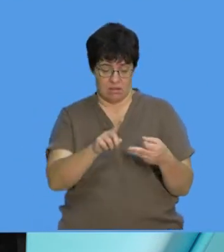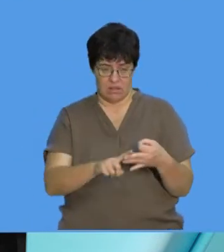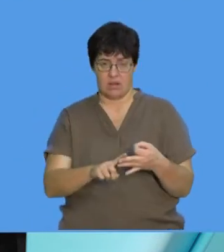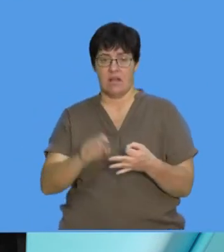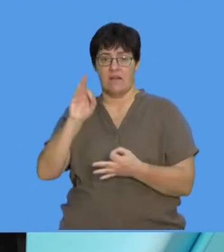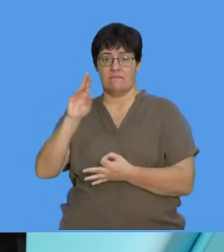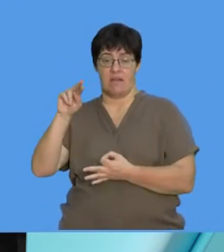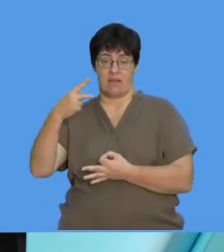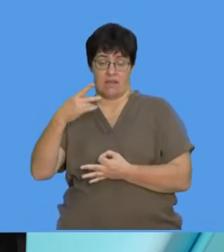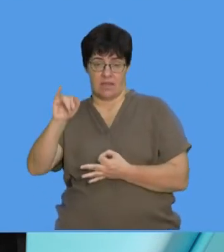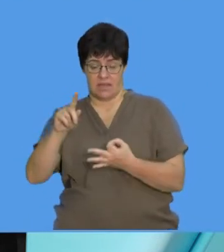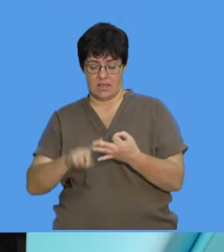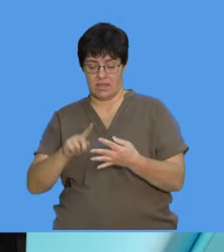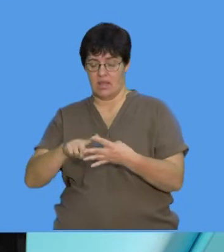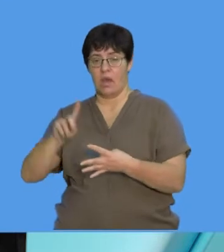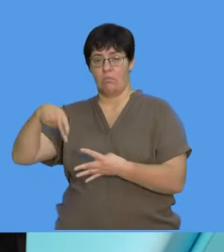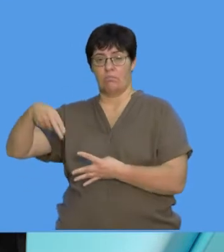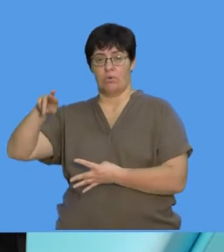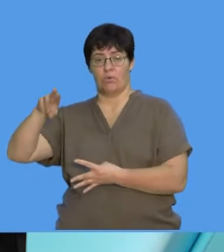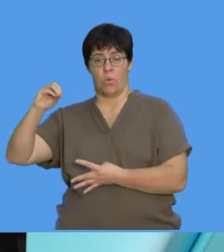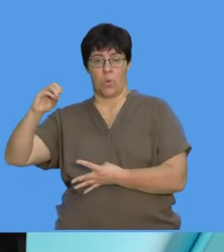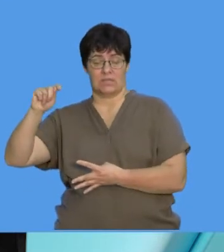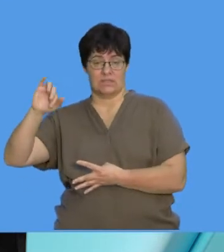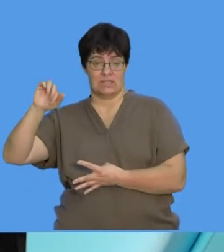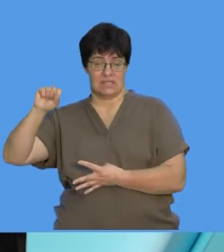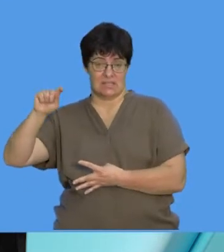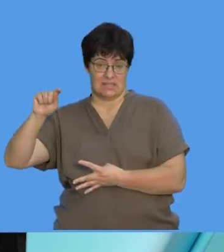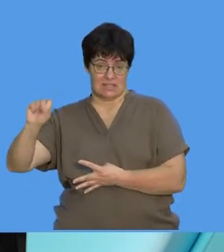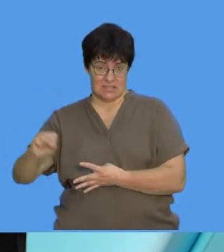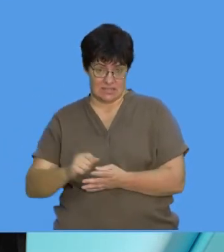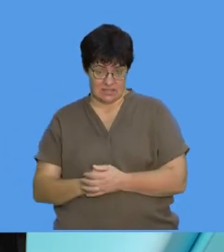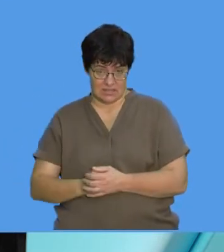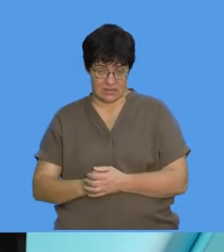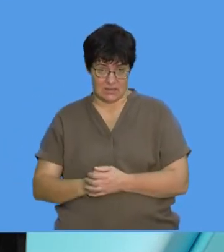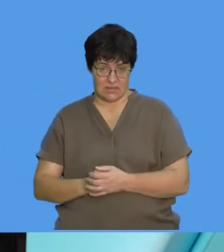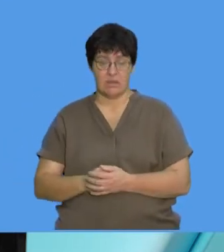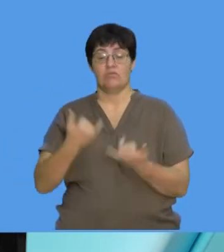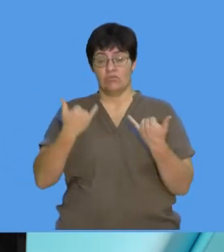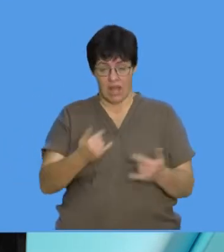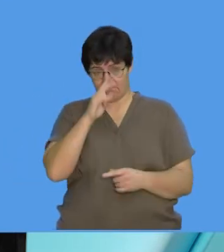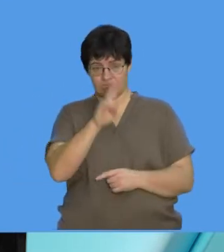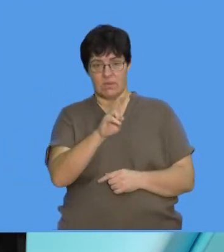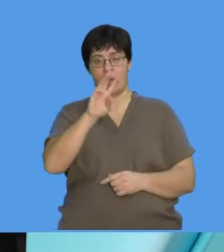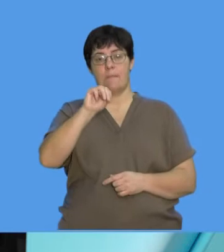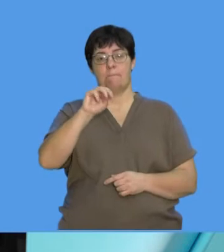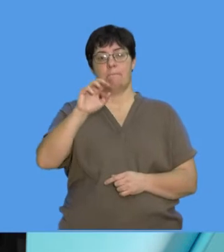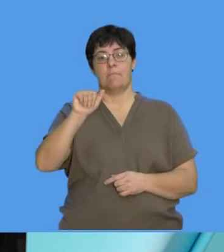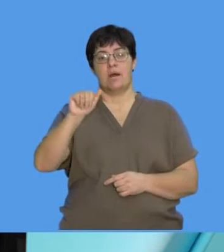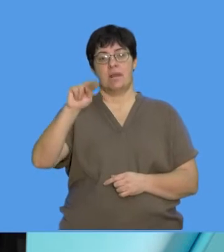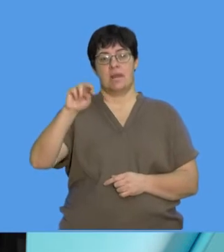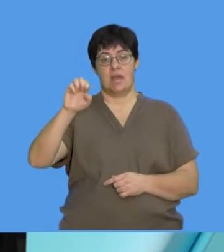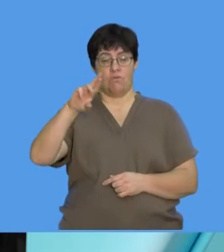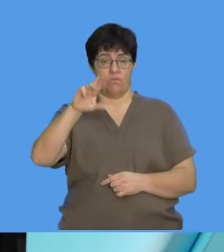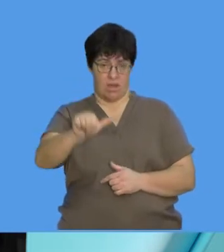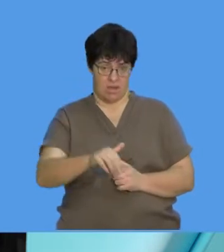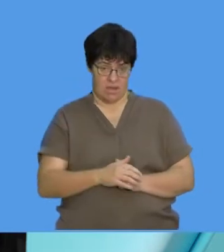fungi, protists, right, and what we're looking at today, manera. The kingdom manera